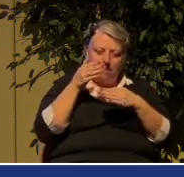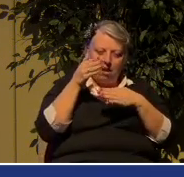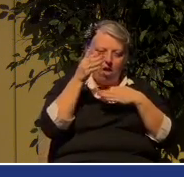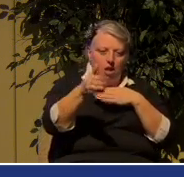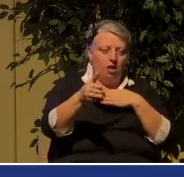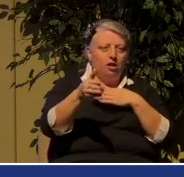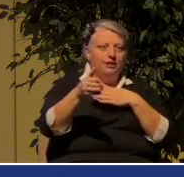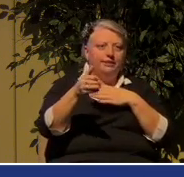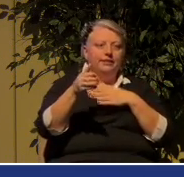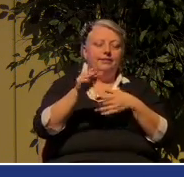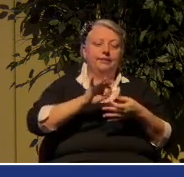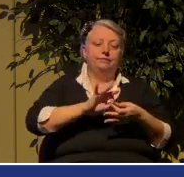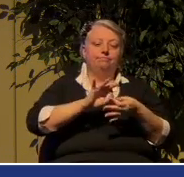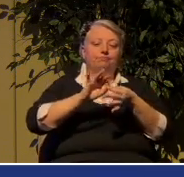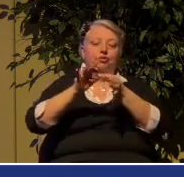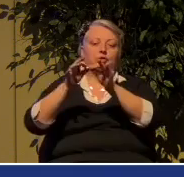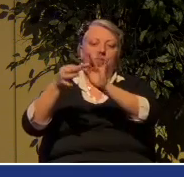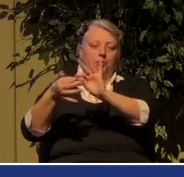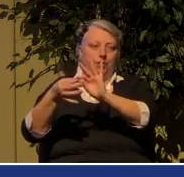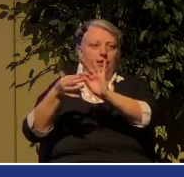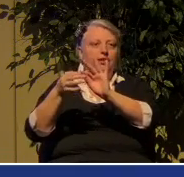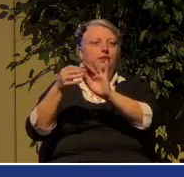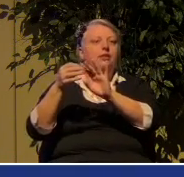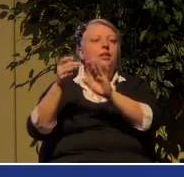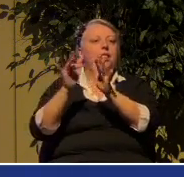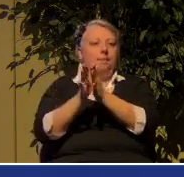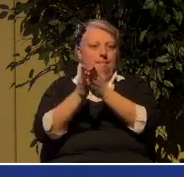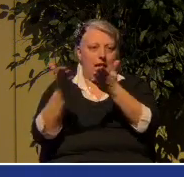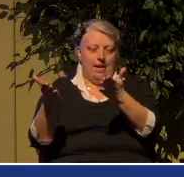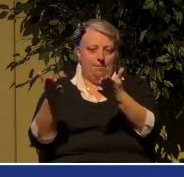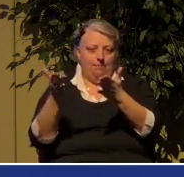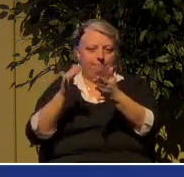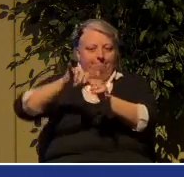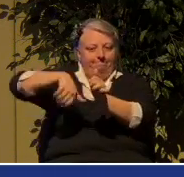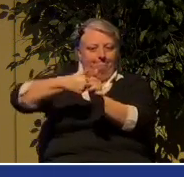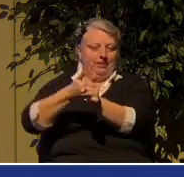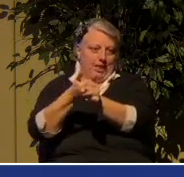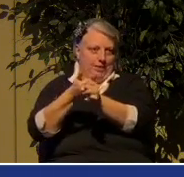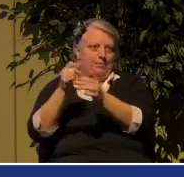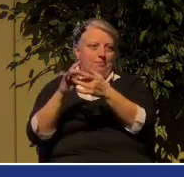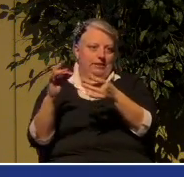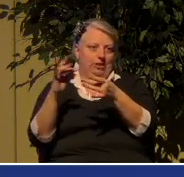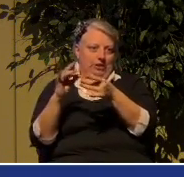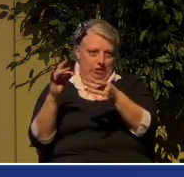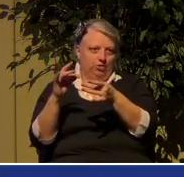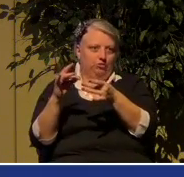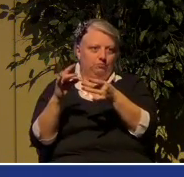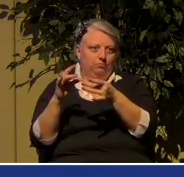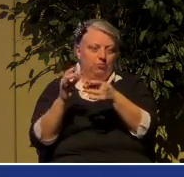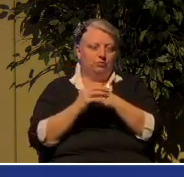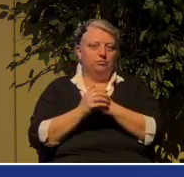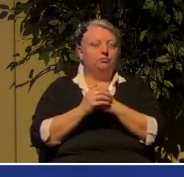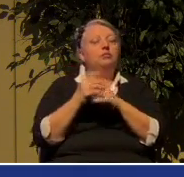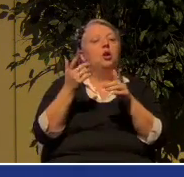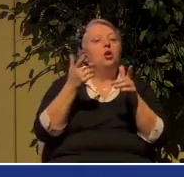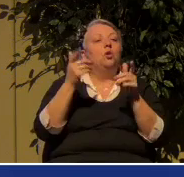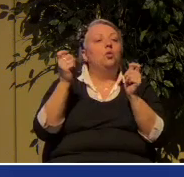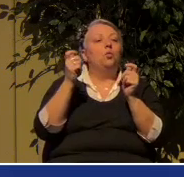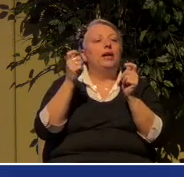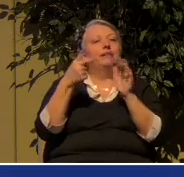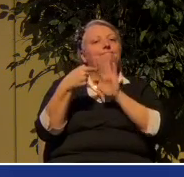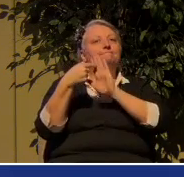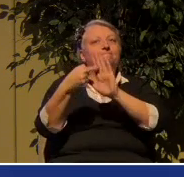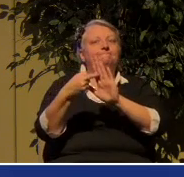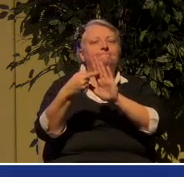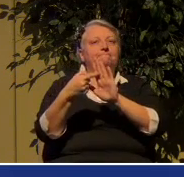and interprets what lies behind that word. One quick illustration, just to show you how that